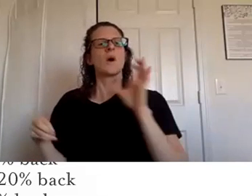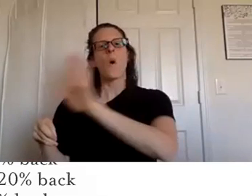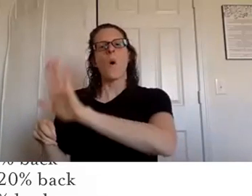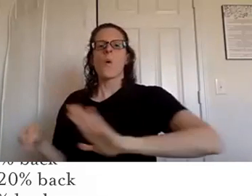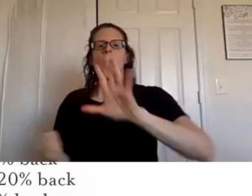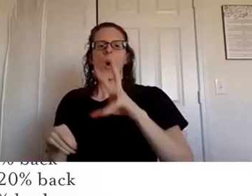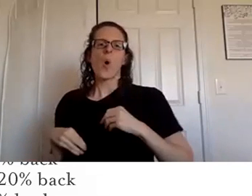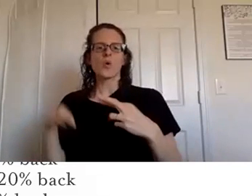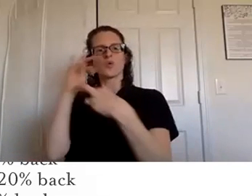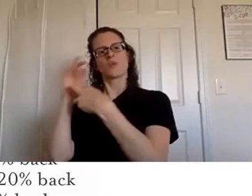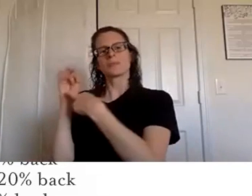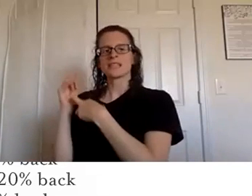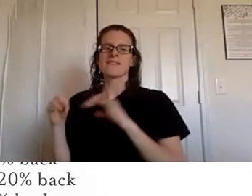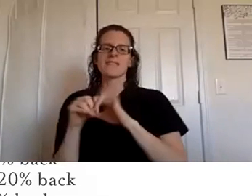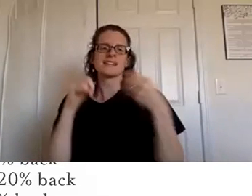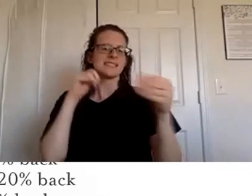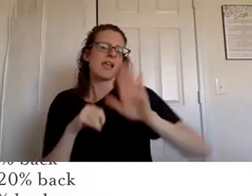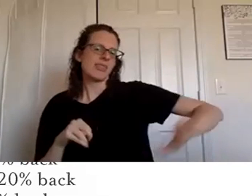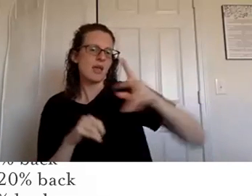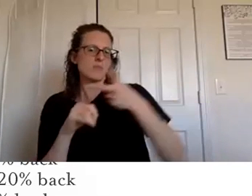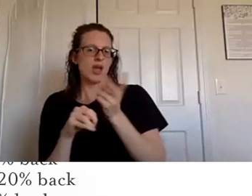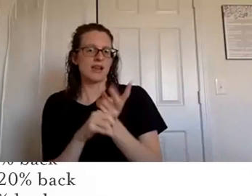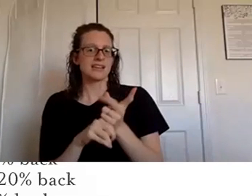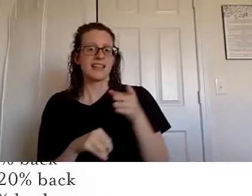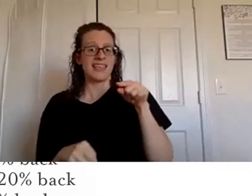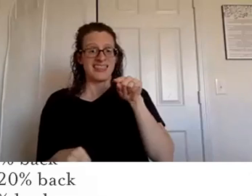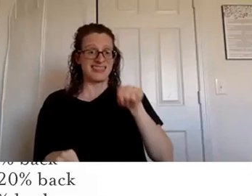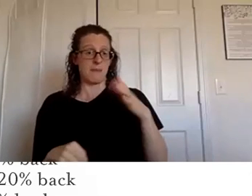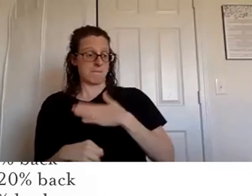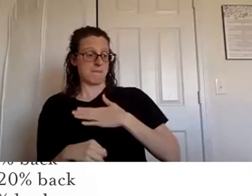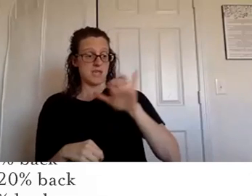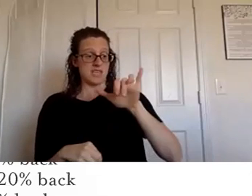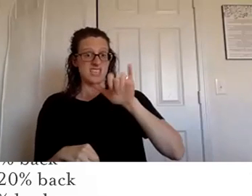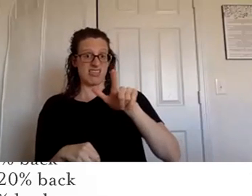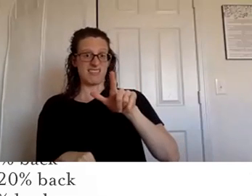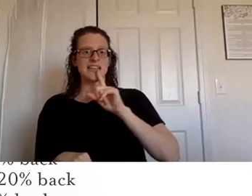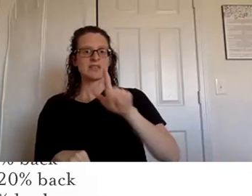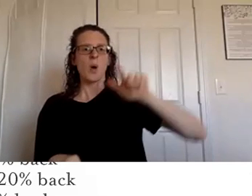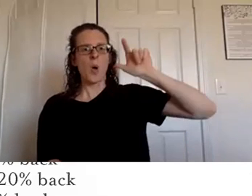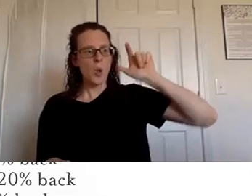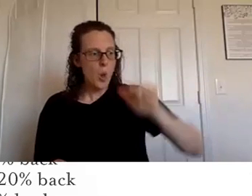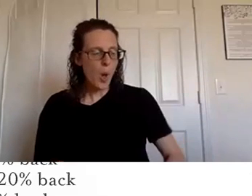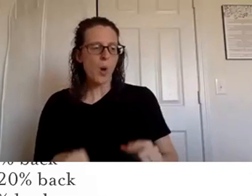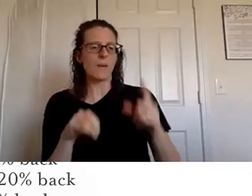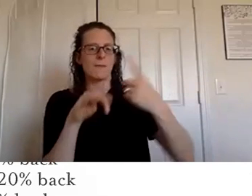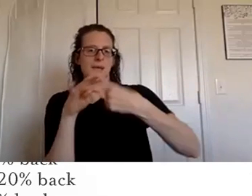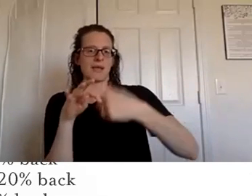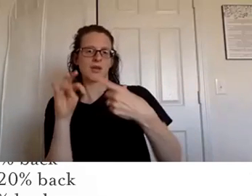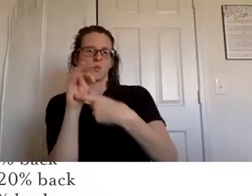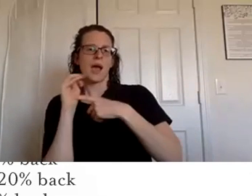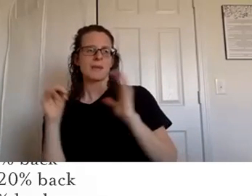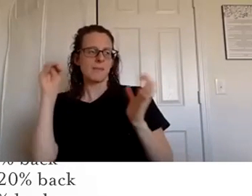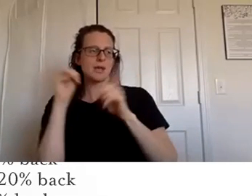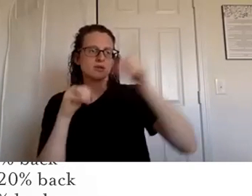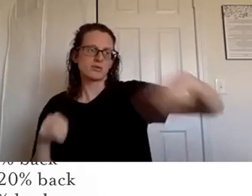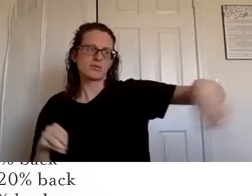you know sell their products for them that is actually a very very very low monthly requirement and